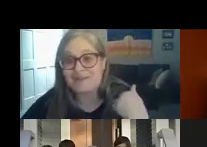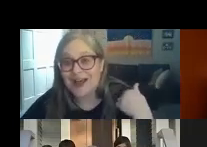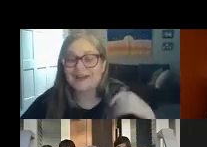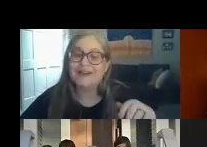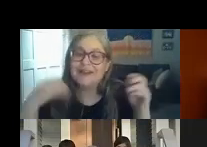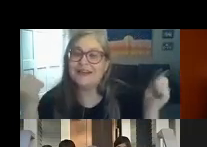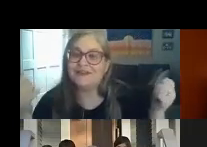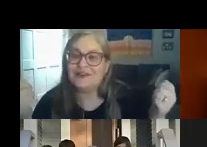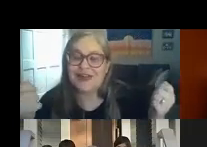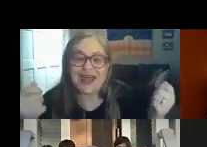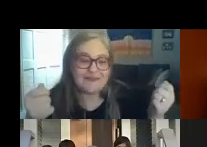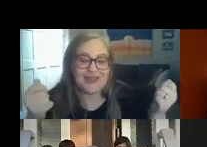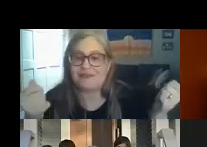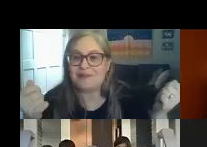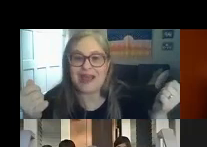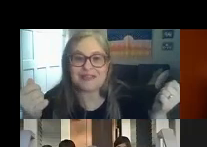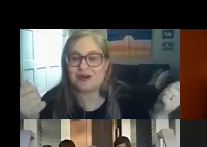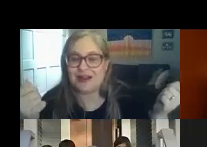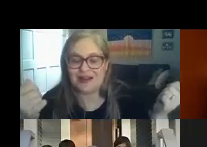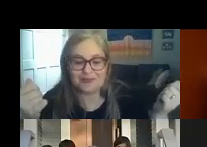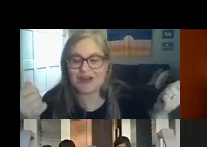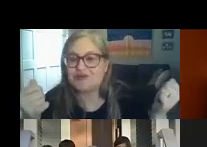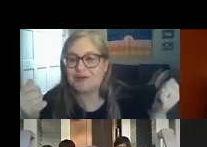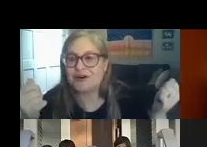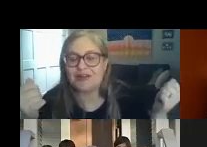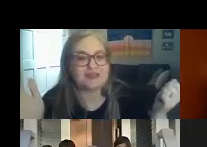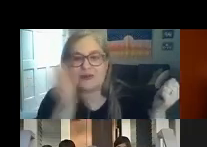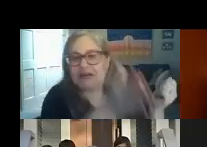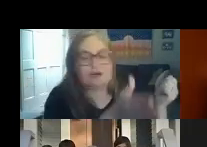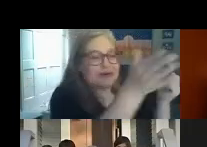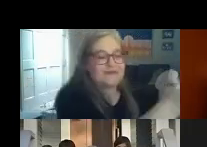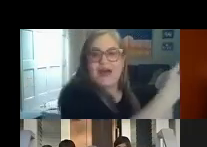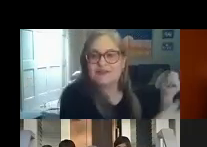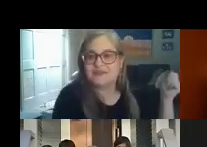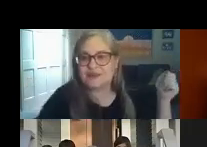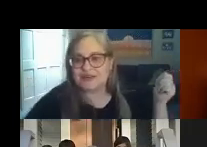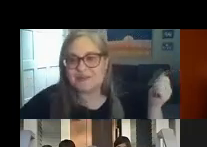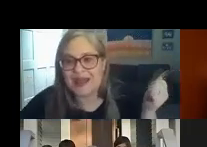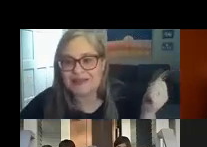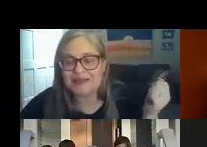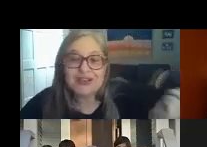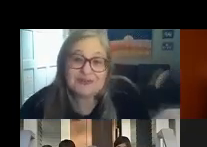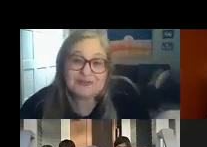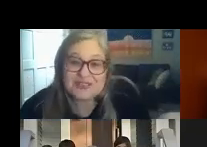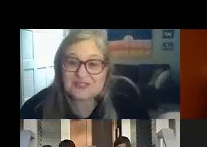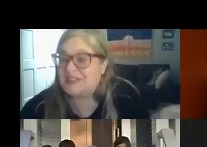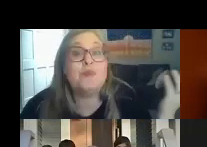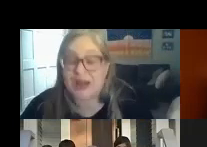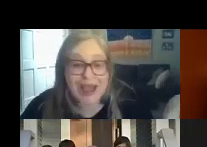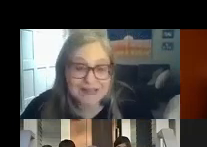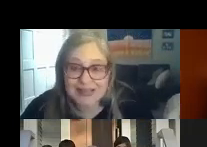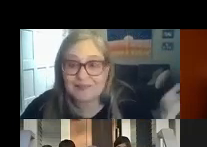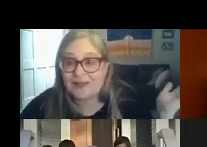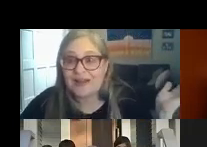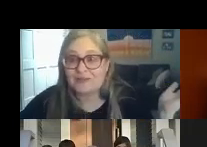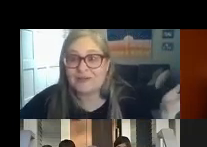i'm not if you don't have every past progress report and three year re-evals from years past you this someone